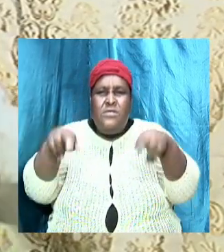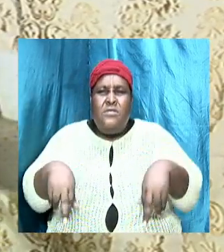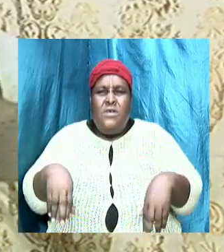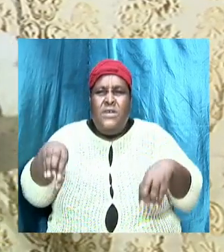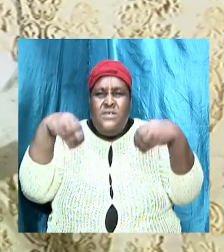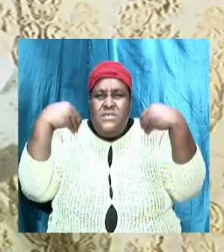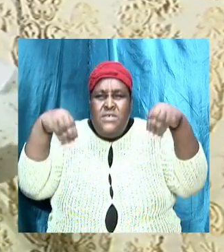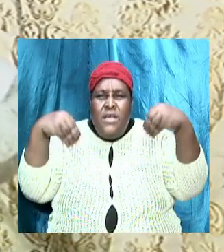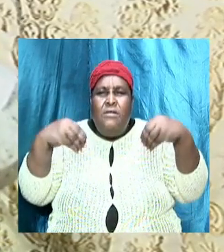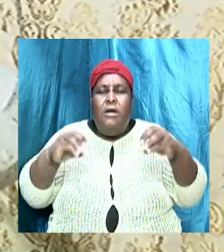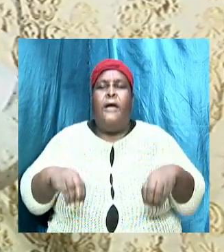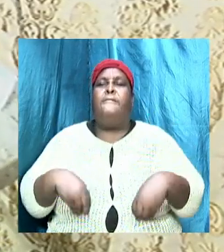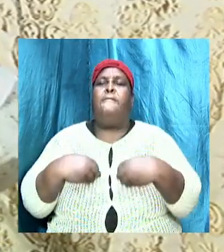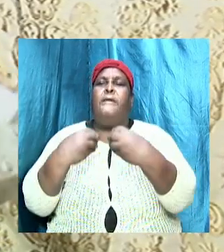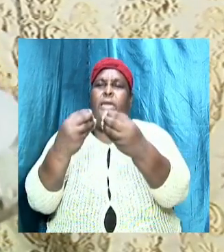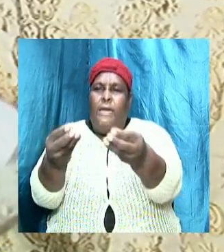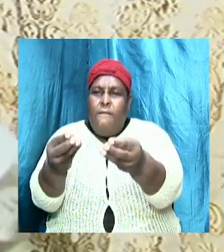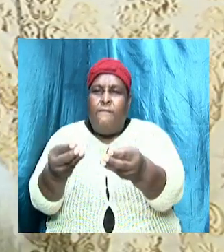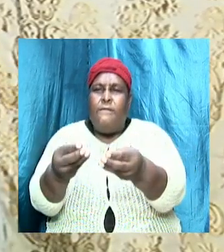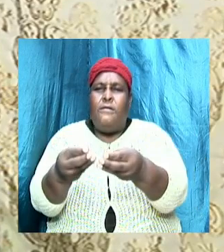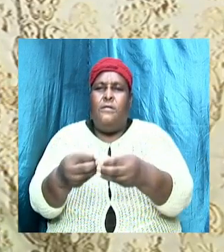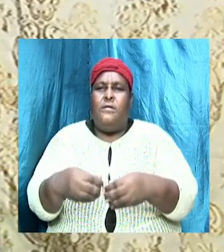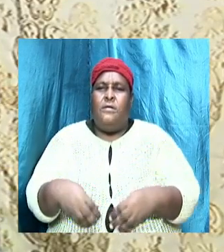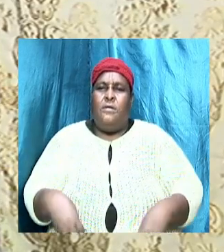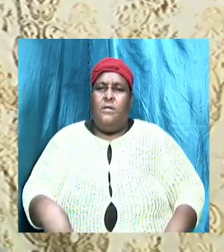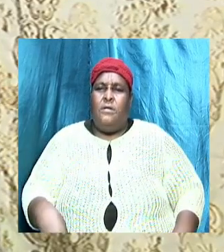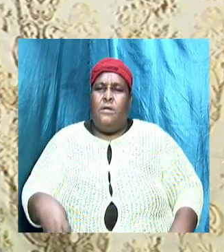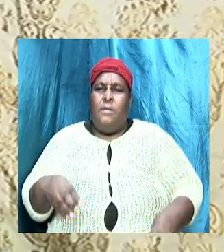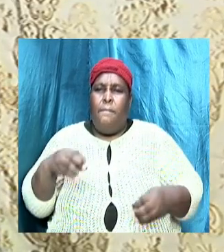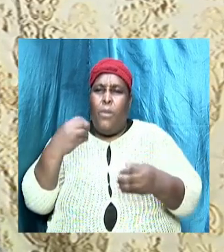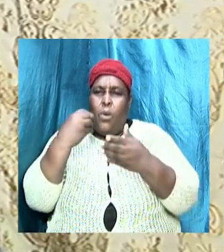I pass Sunday after Sunday and see this man